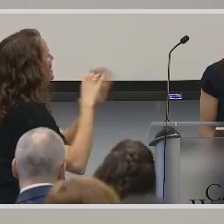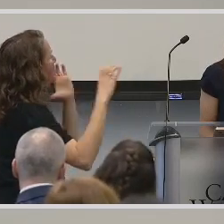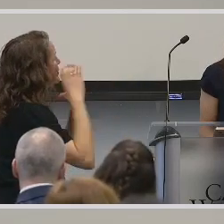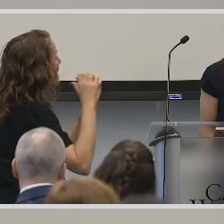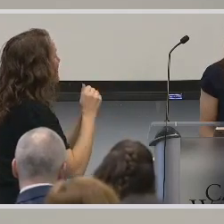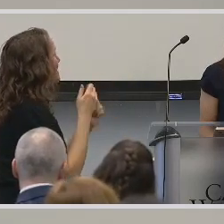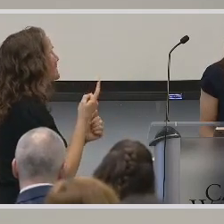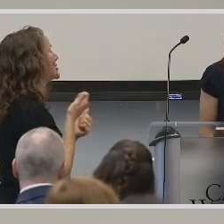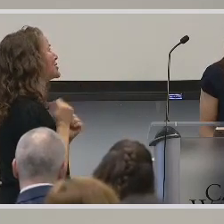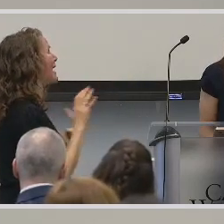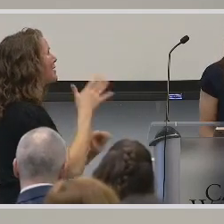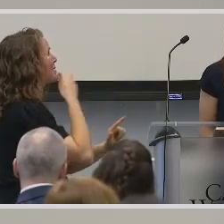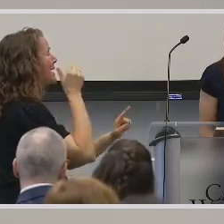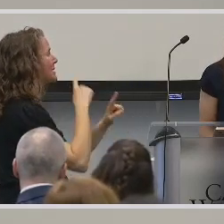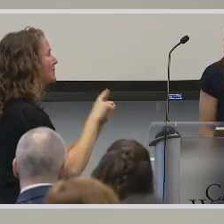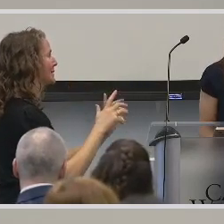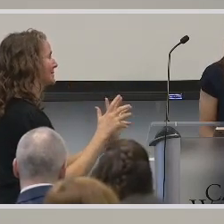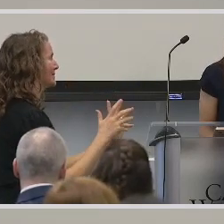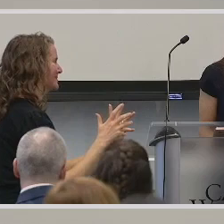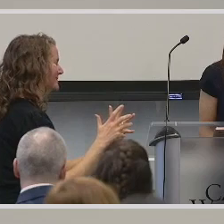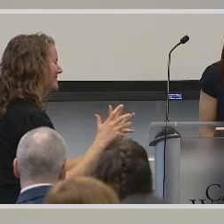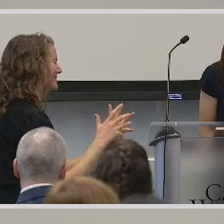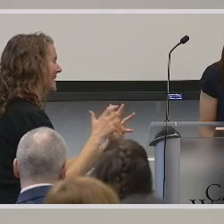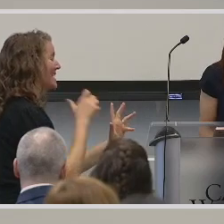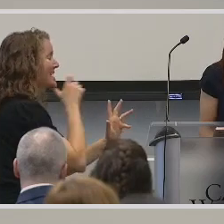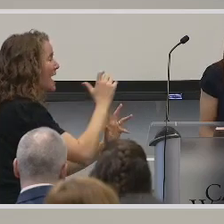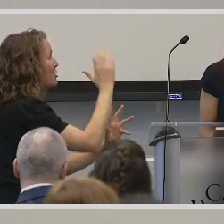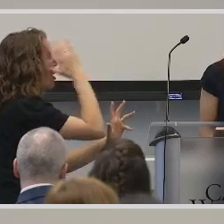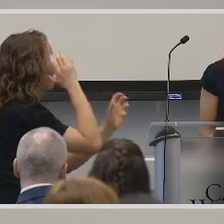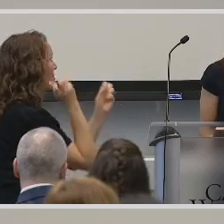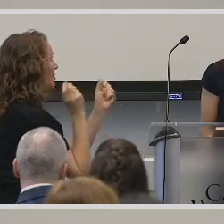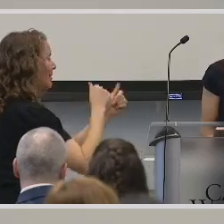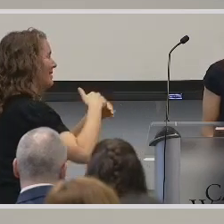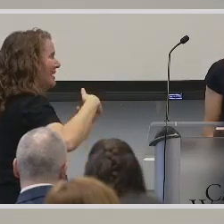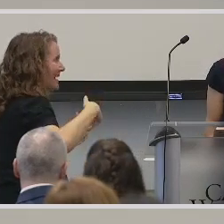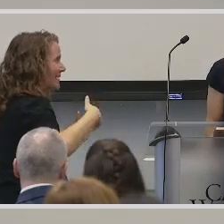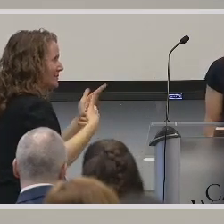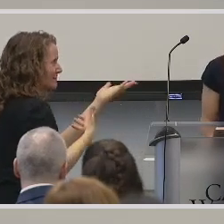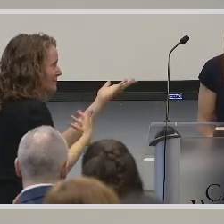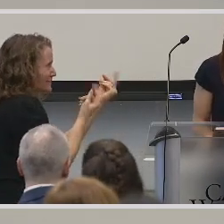with someone who's trying their best but maybe not as knowledgeable as they would like to be?